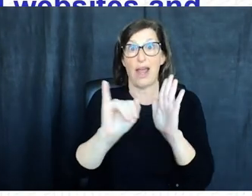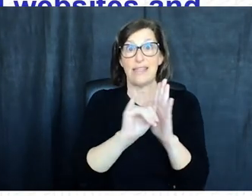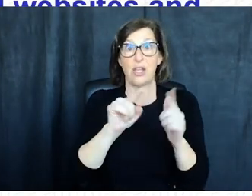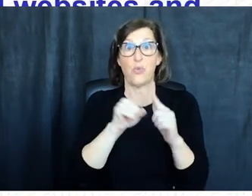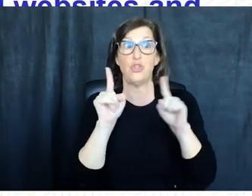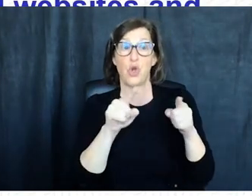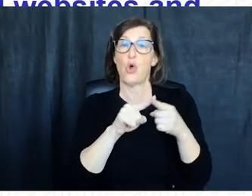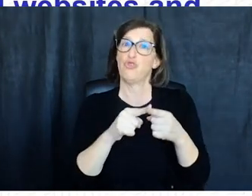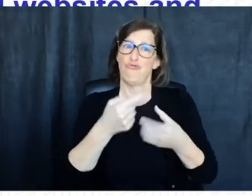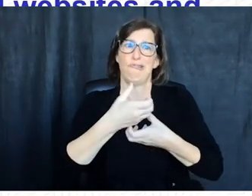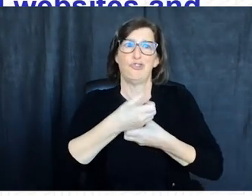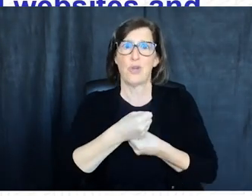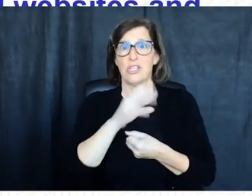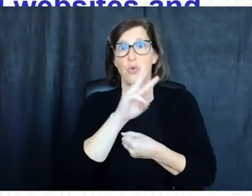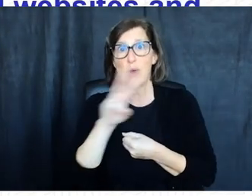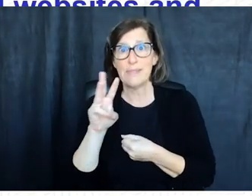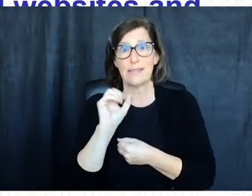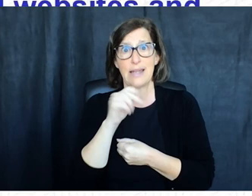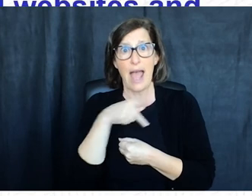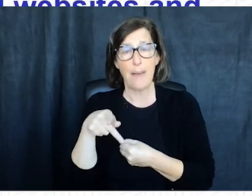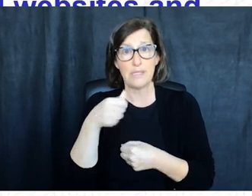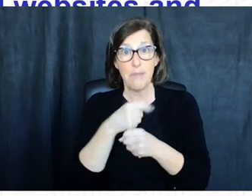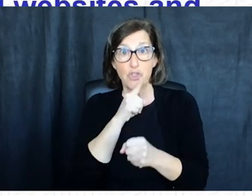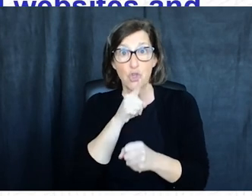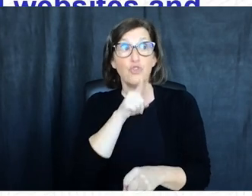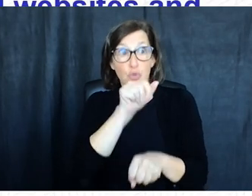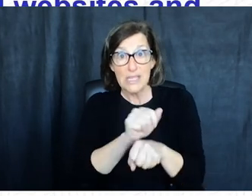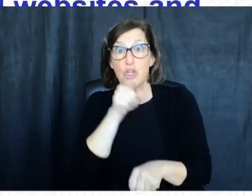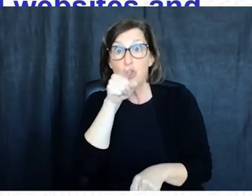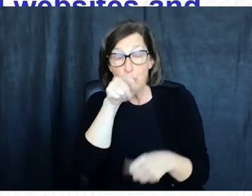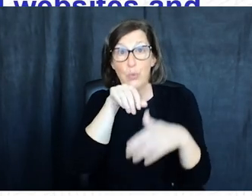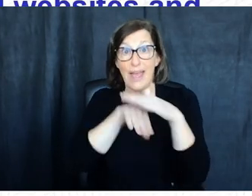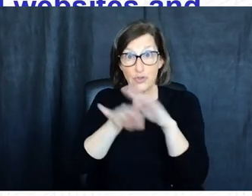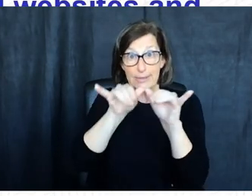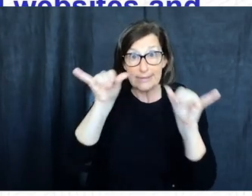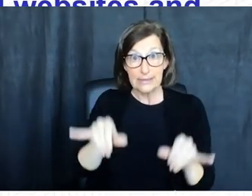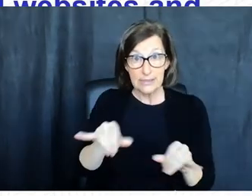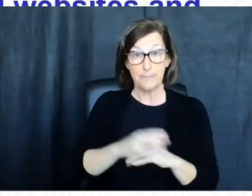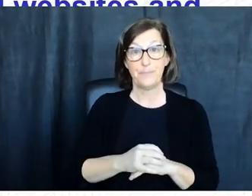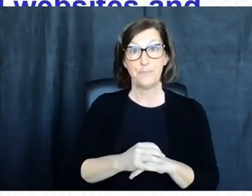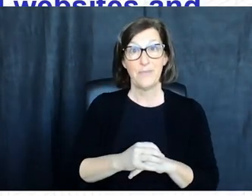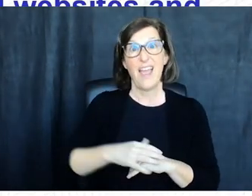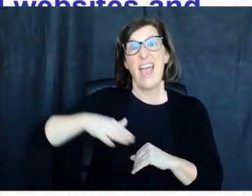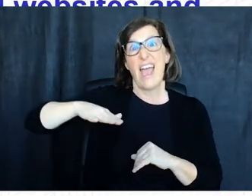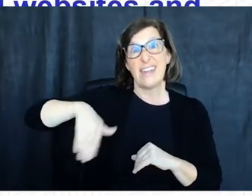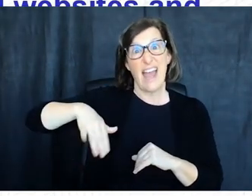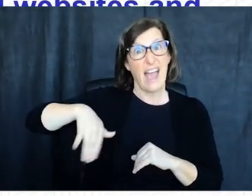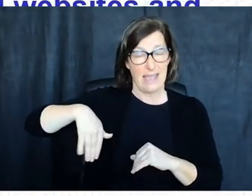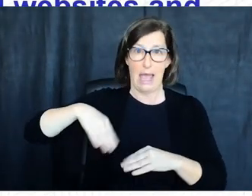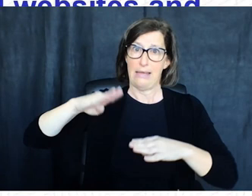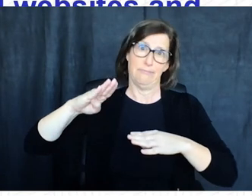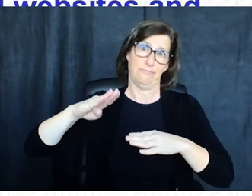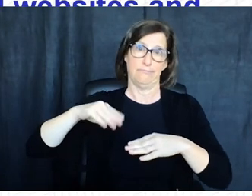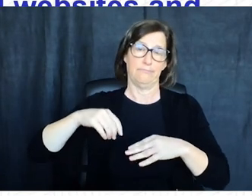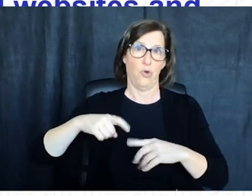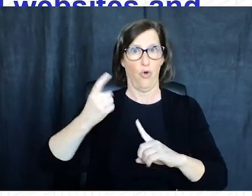identity when you visit trusted websites and applications in order to confirm that it's really you though it is not yet an industry